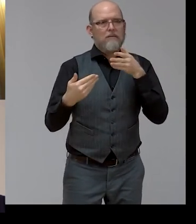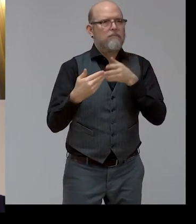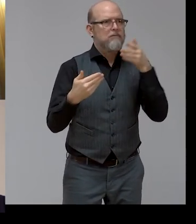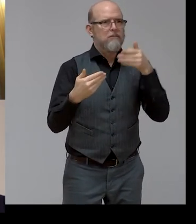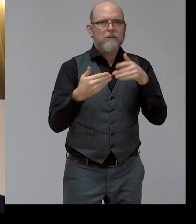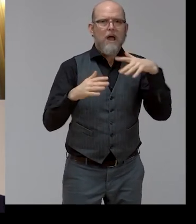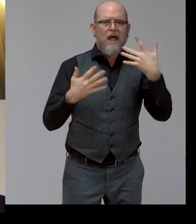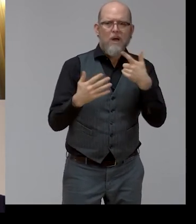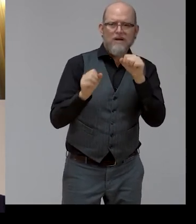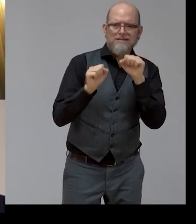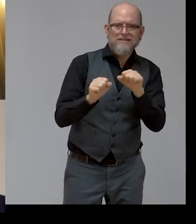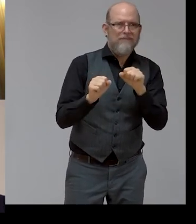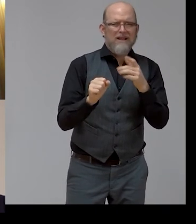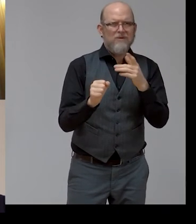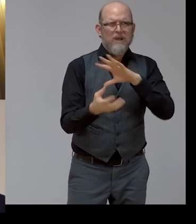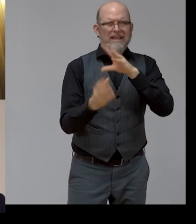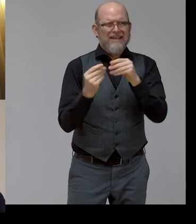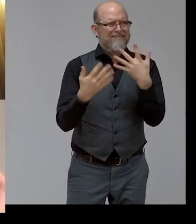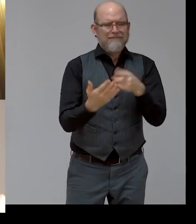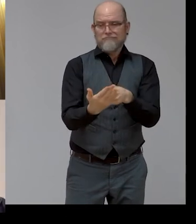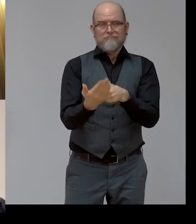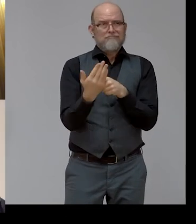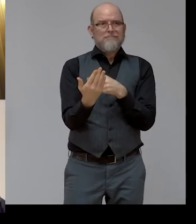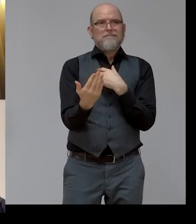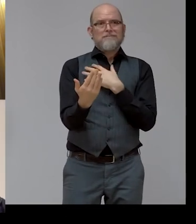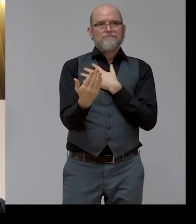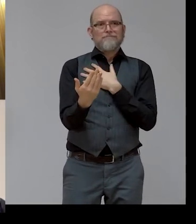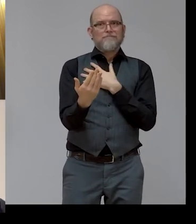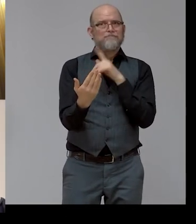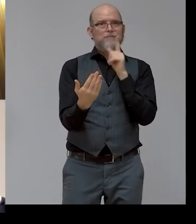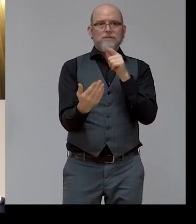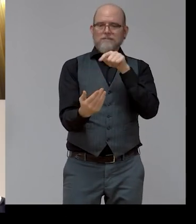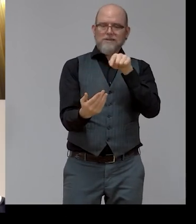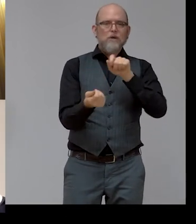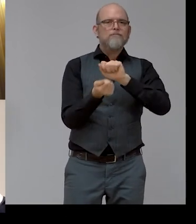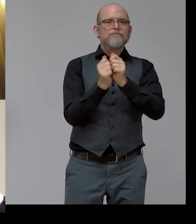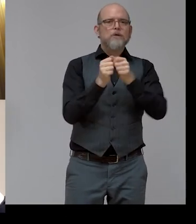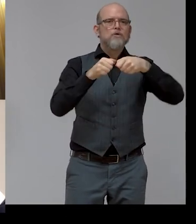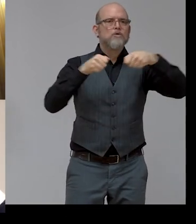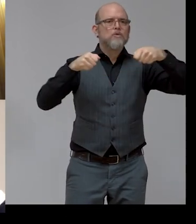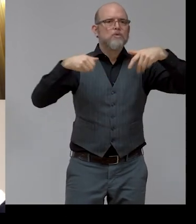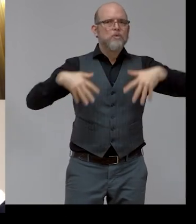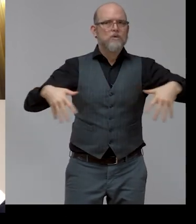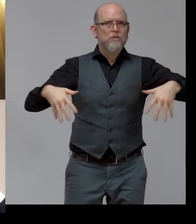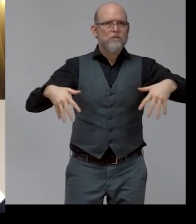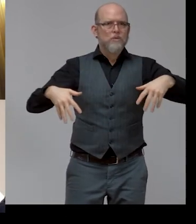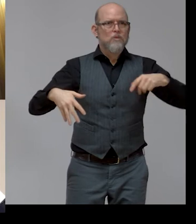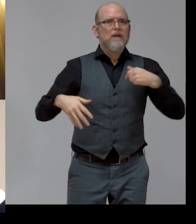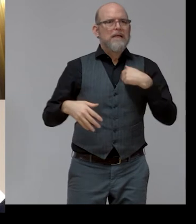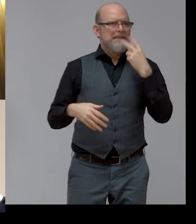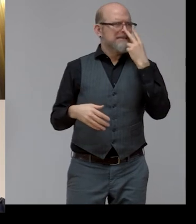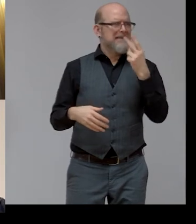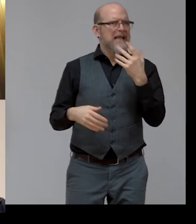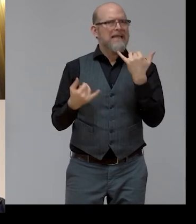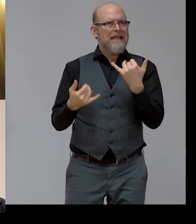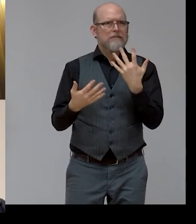structural change, but actually structural change is happening anyhow. So we